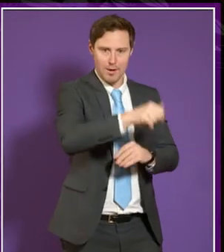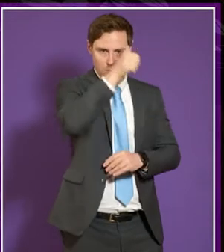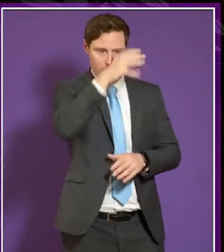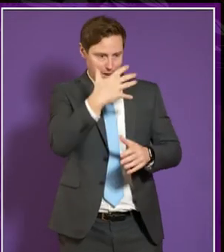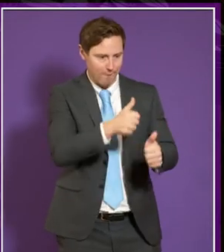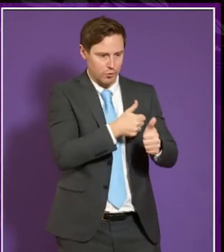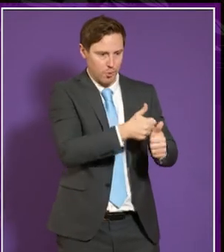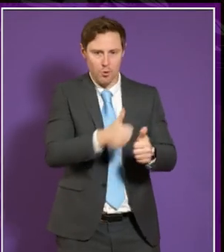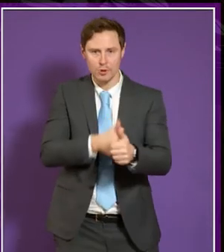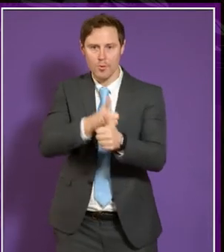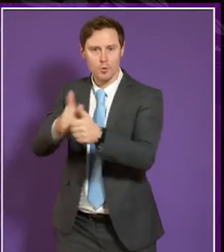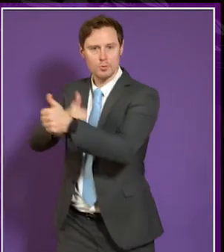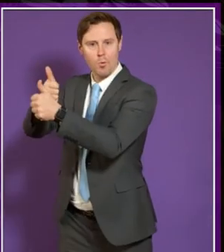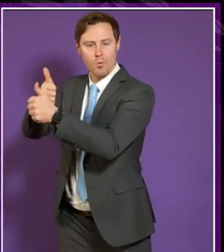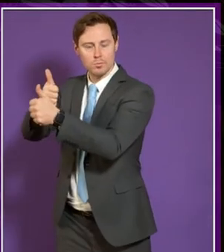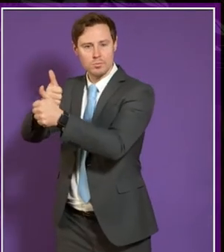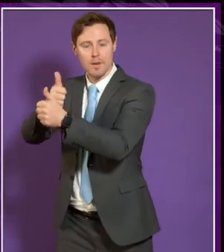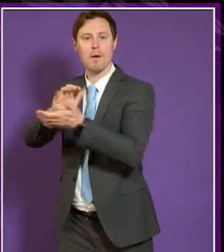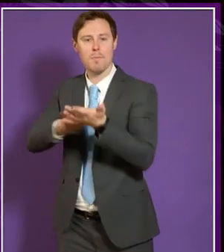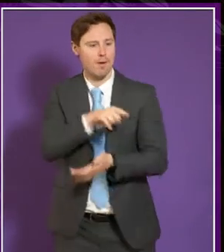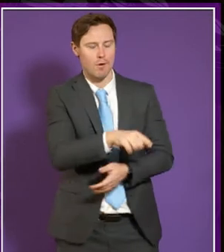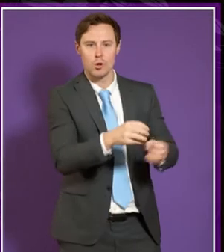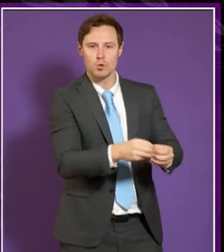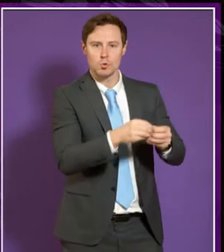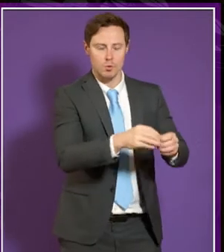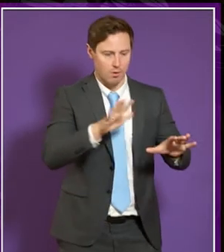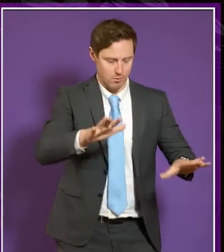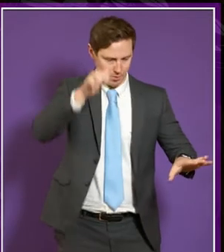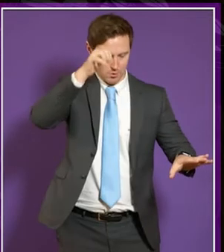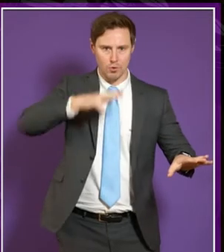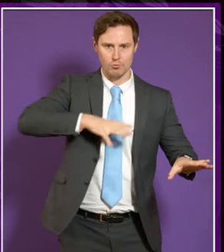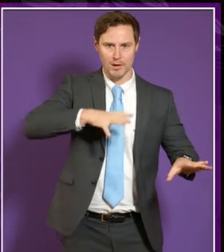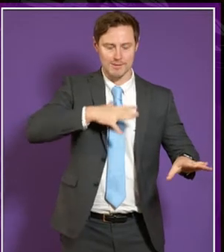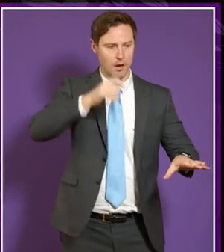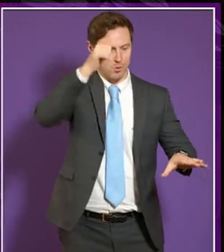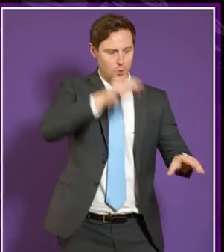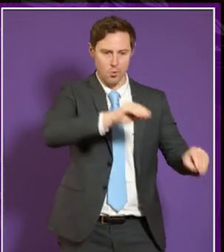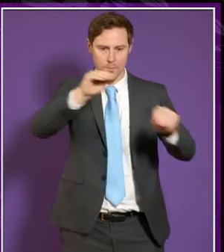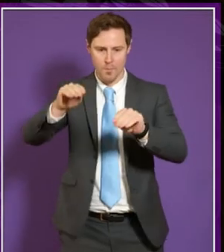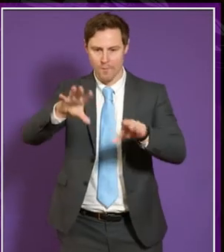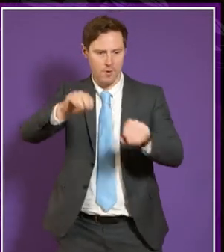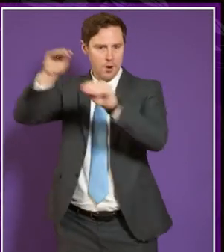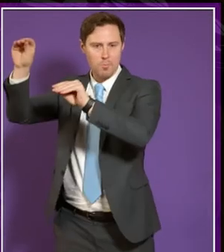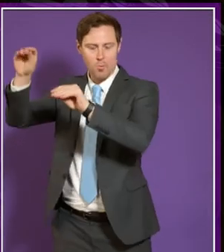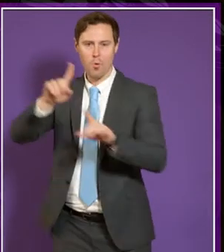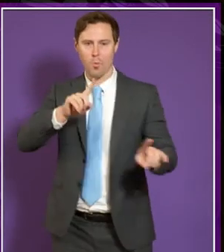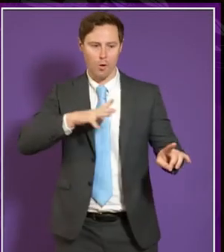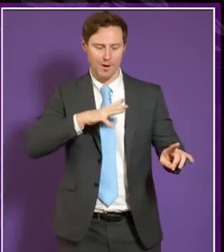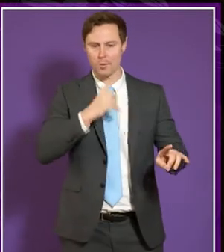students more ready and prepared for university and the type of